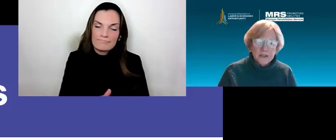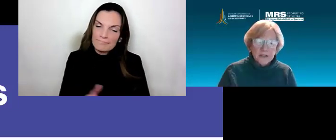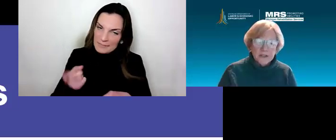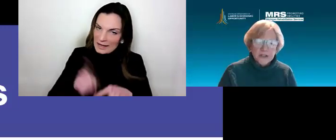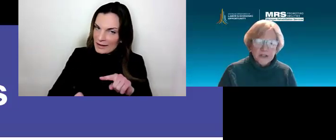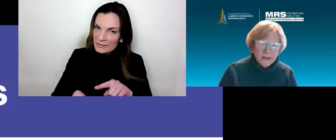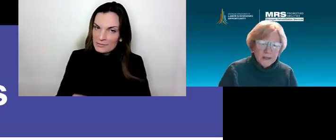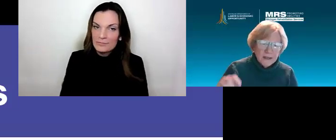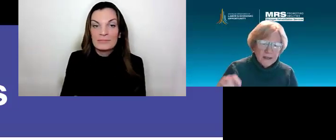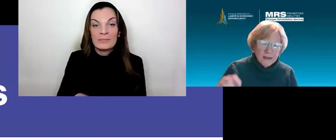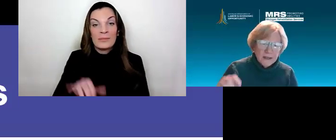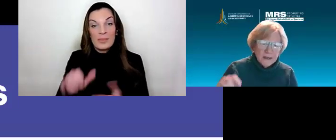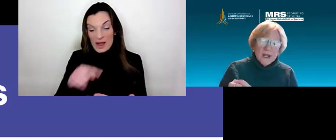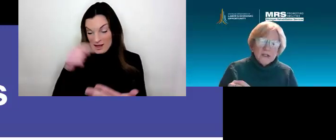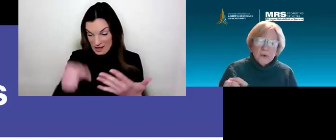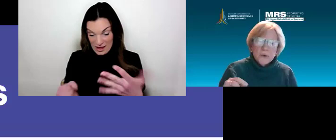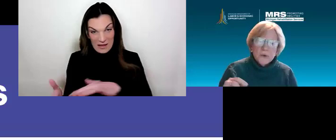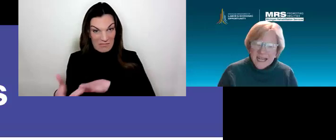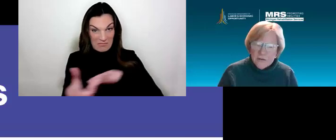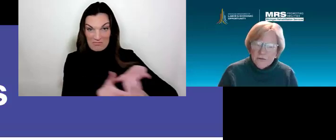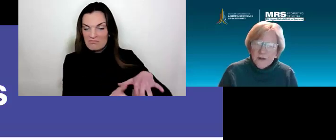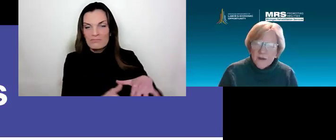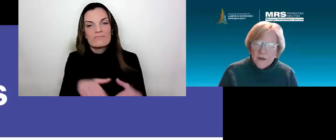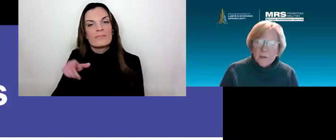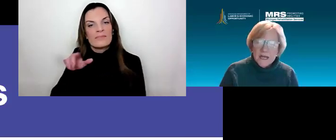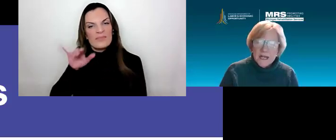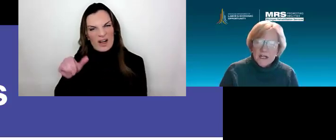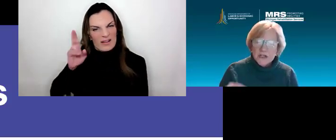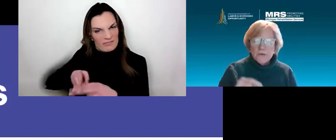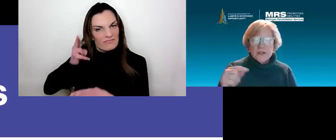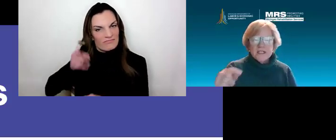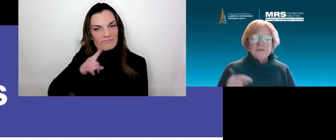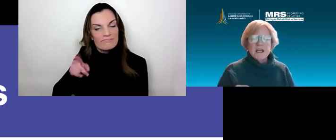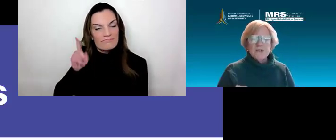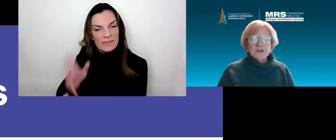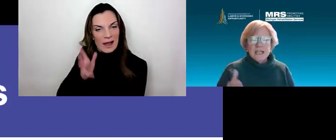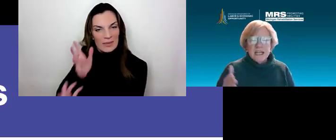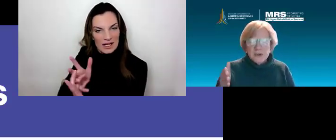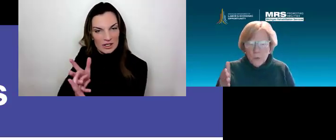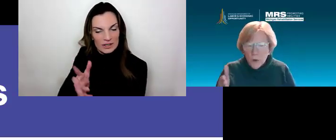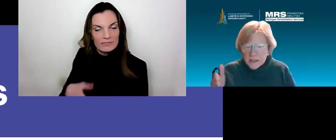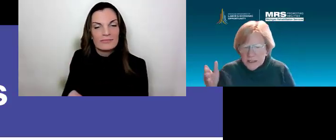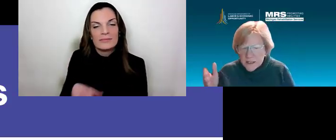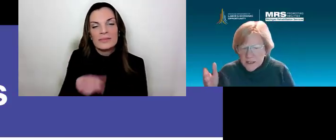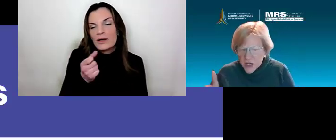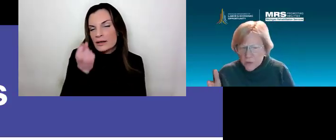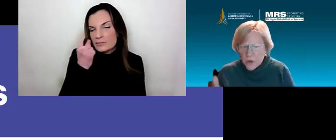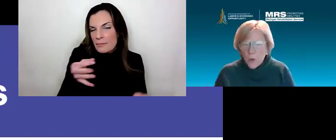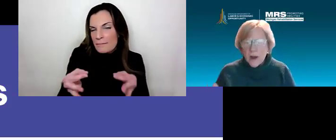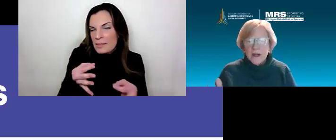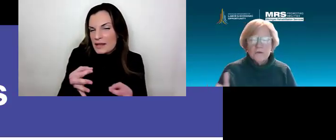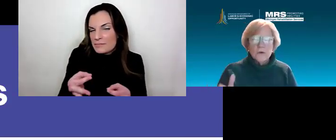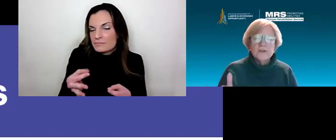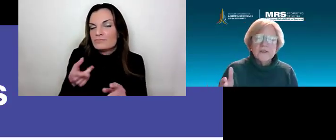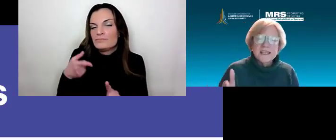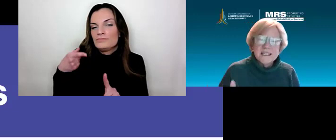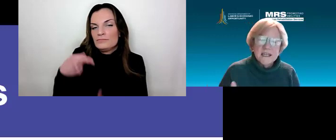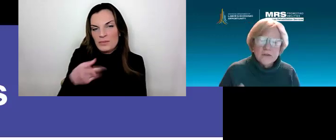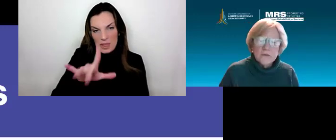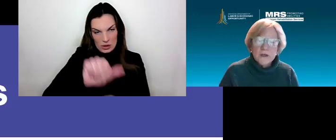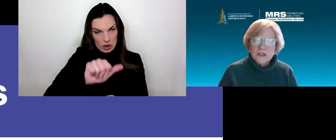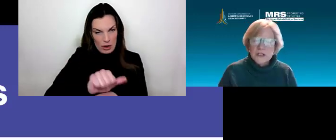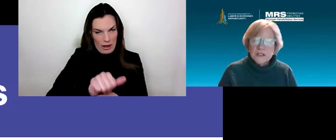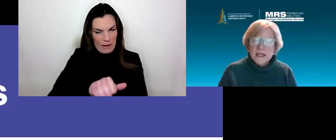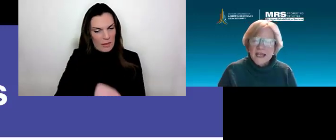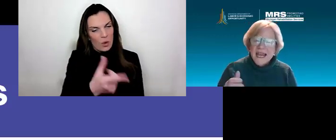accommodation. So, to identify an accommodation, you first have to understand what does the job require? Those are the